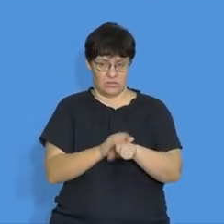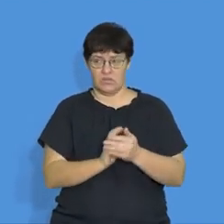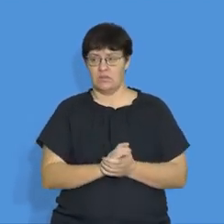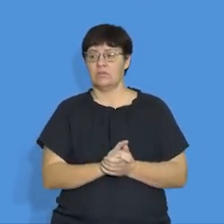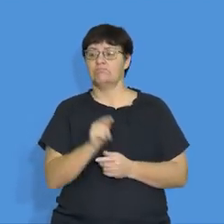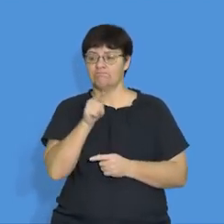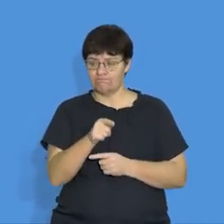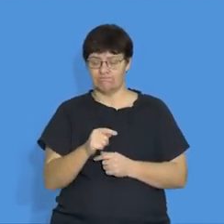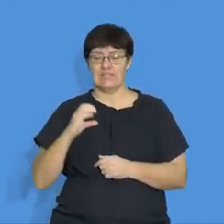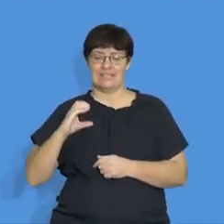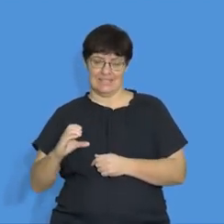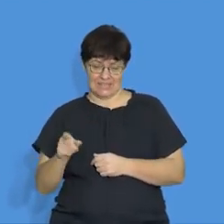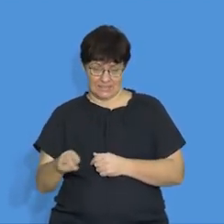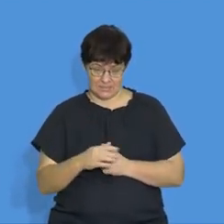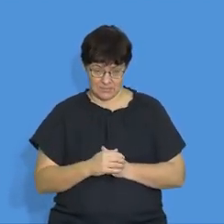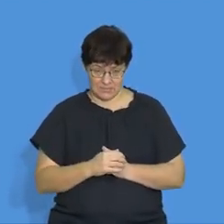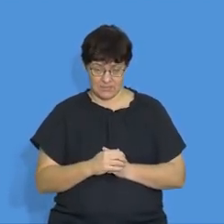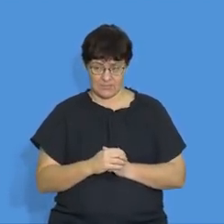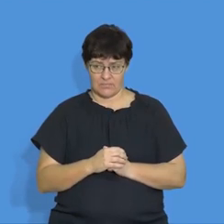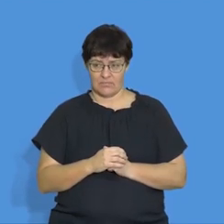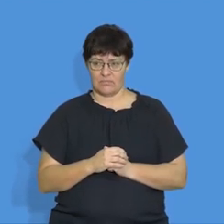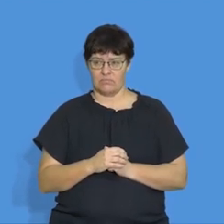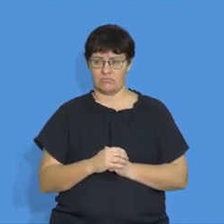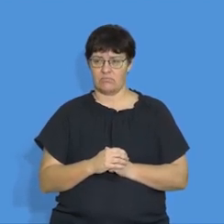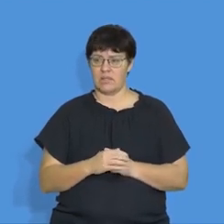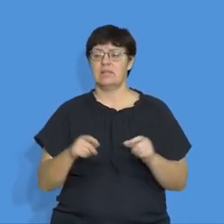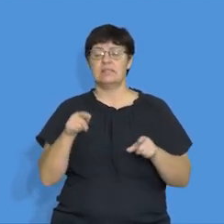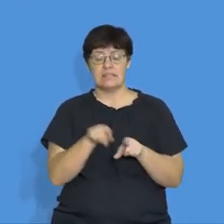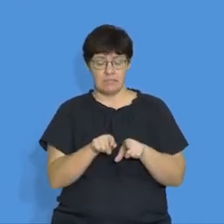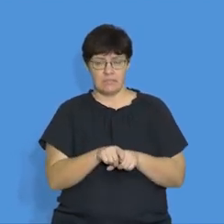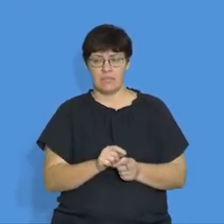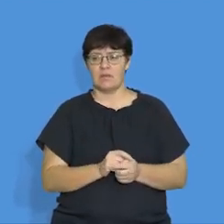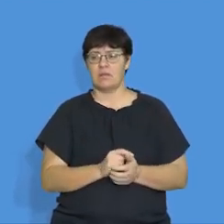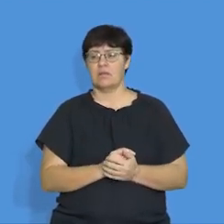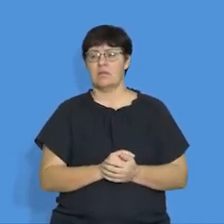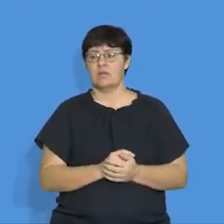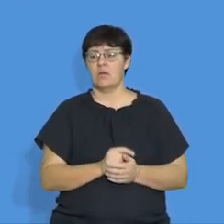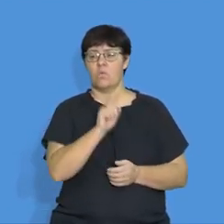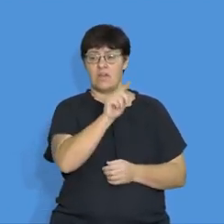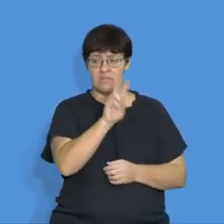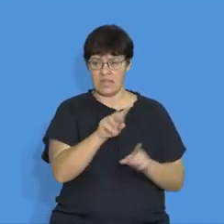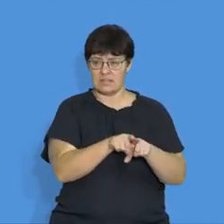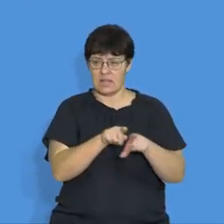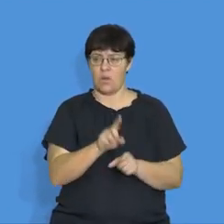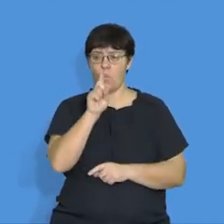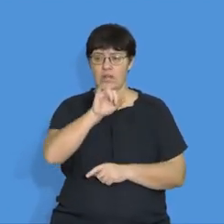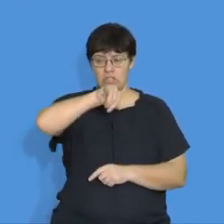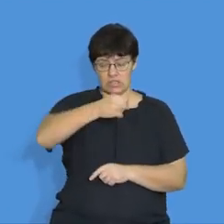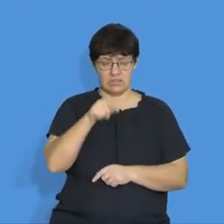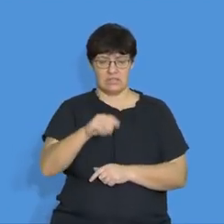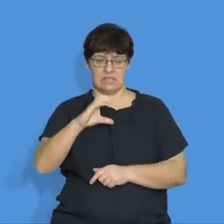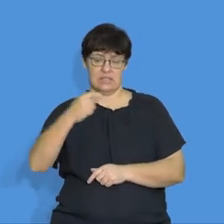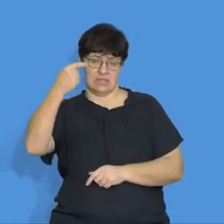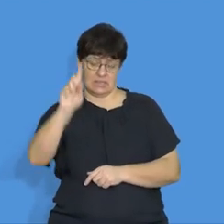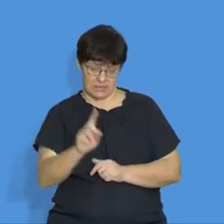charge is in coulomb, right? So by definition, we're saying potential difference is the work done per coulomb of charge. In other words, when we have got